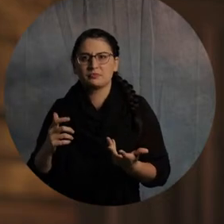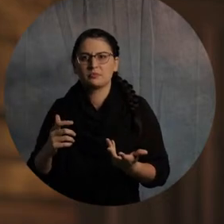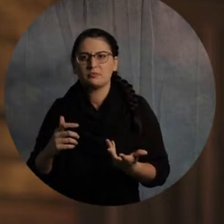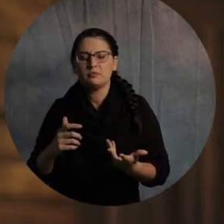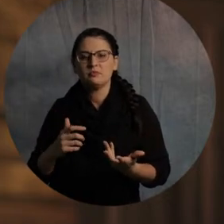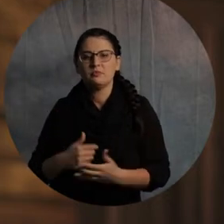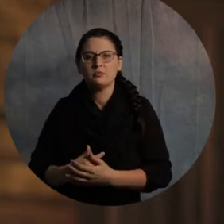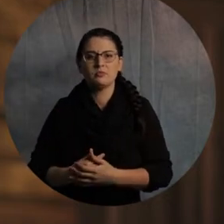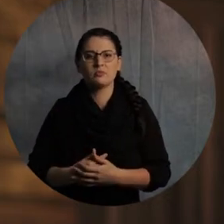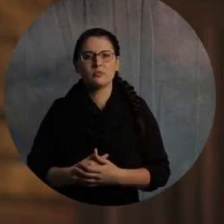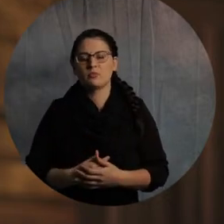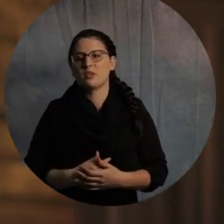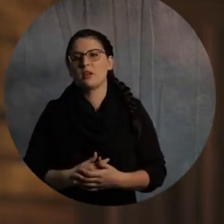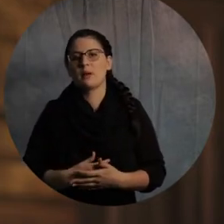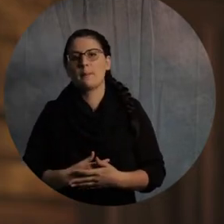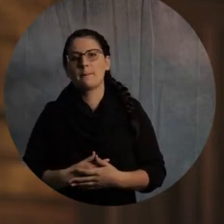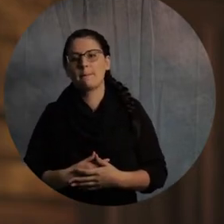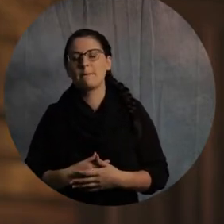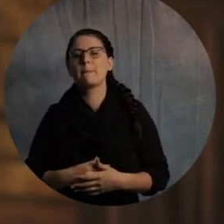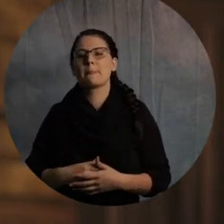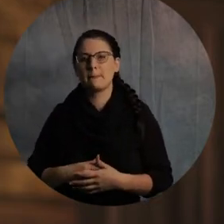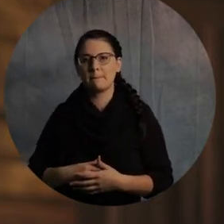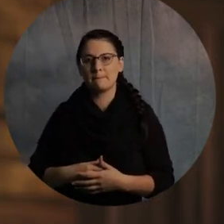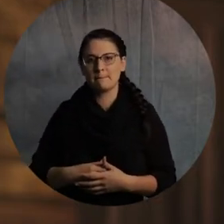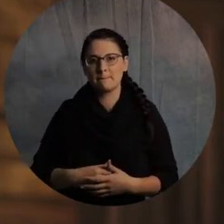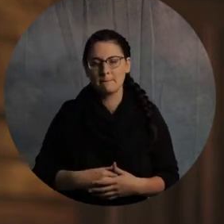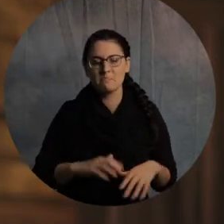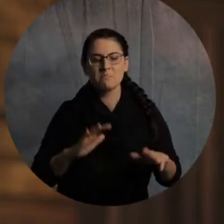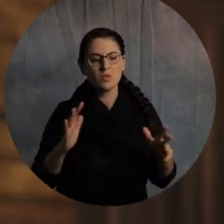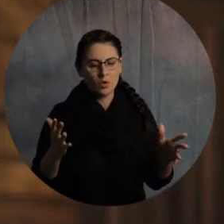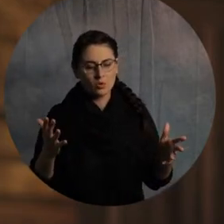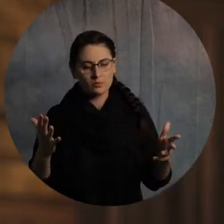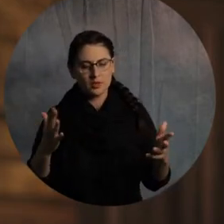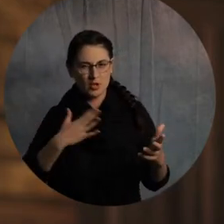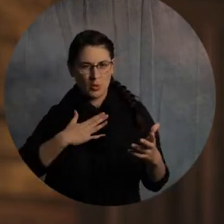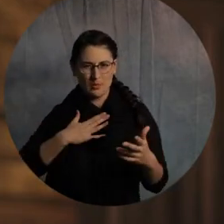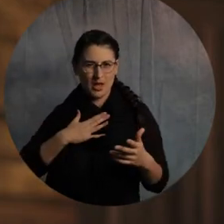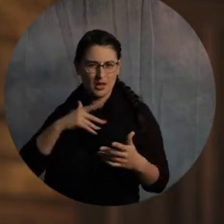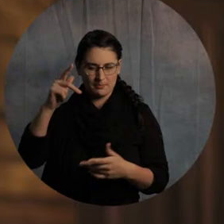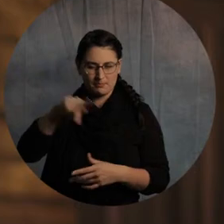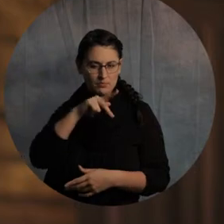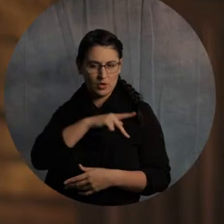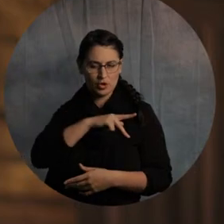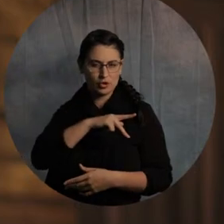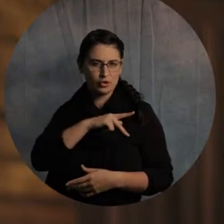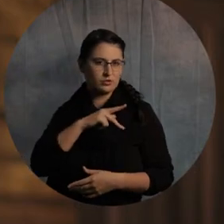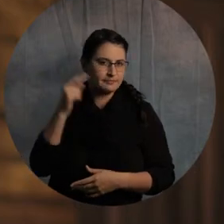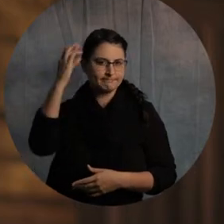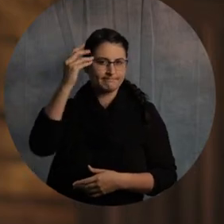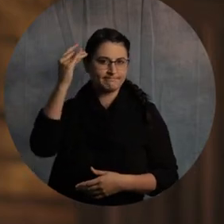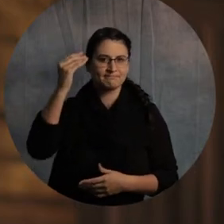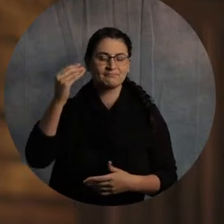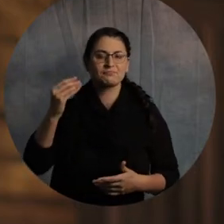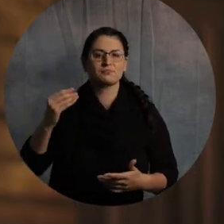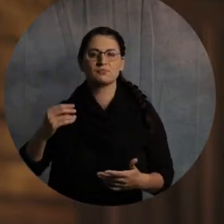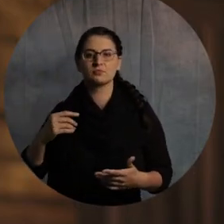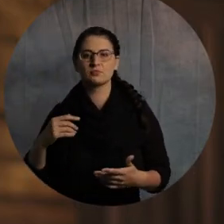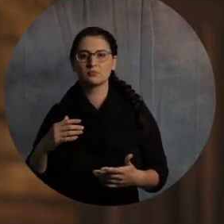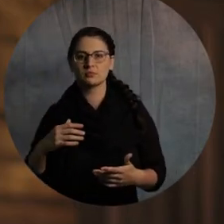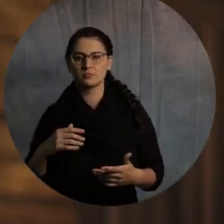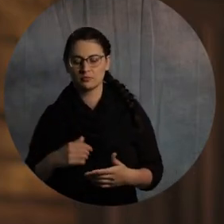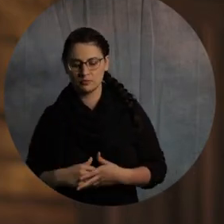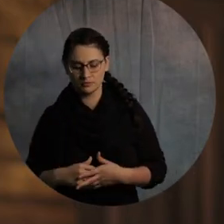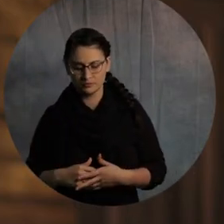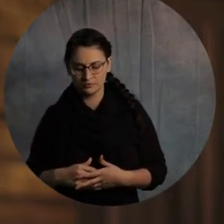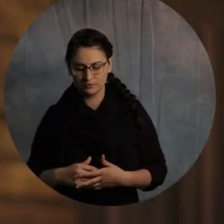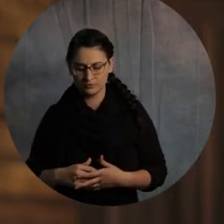we really need to have beyond that. And so I'll just... Let me share my personal conviction where I got to. And just reading the Bible and understanding how